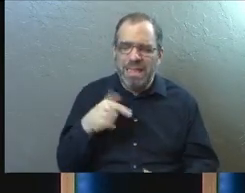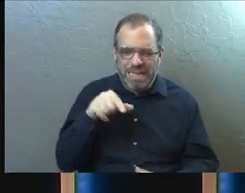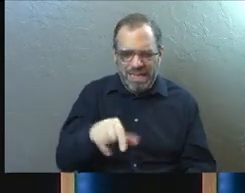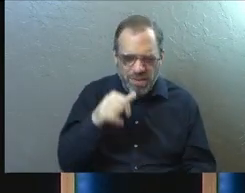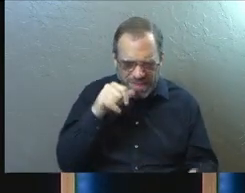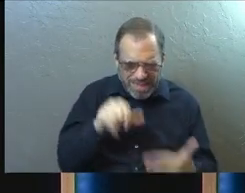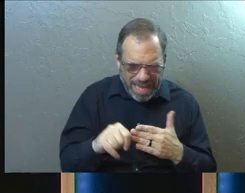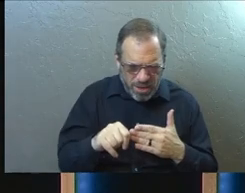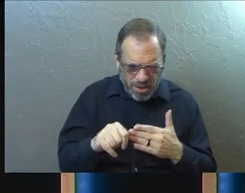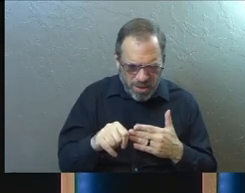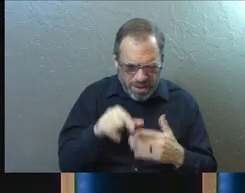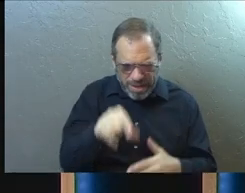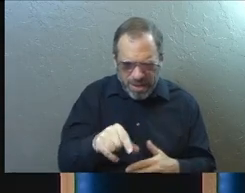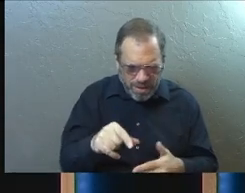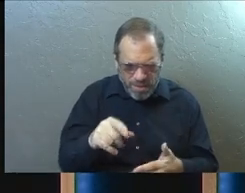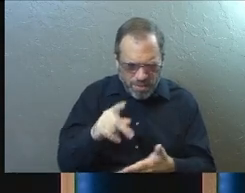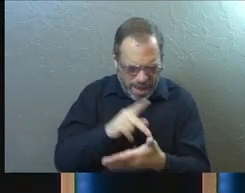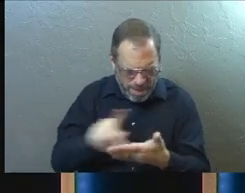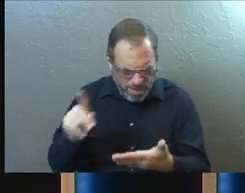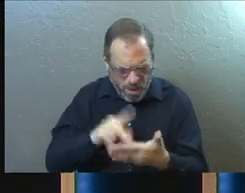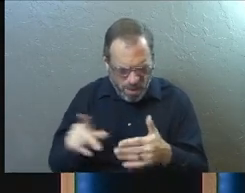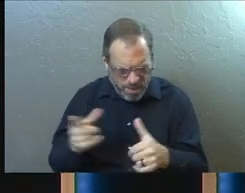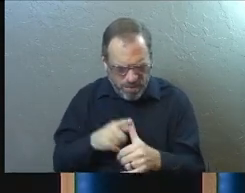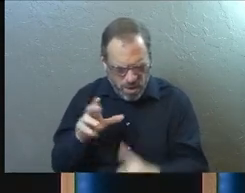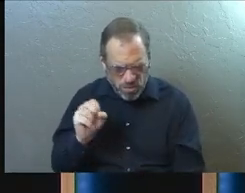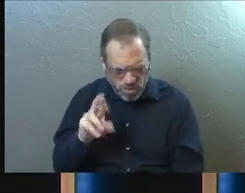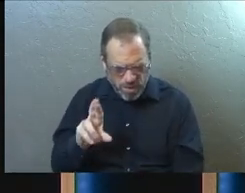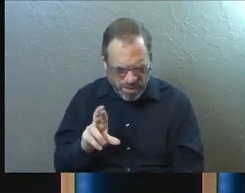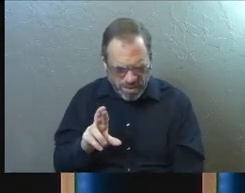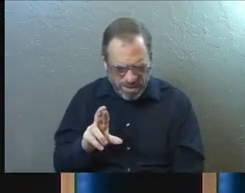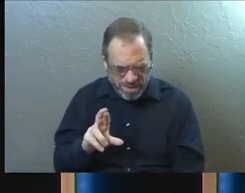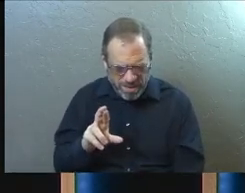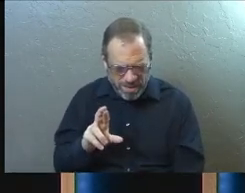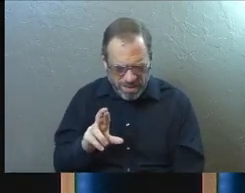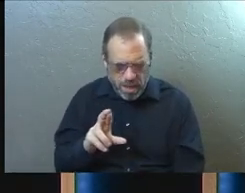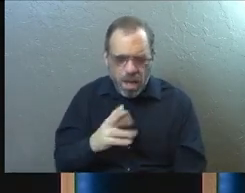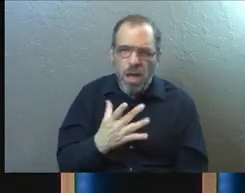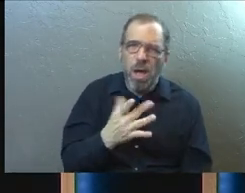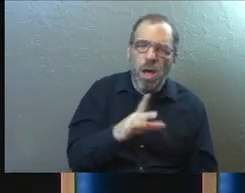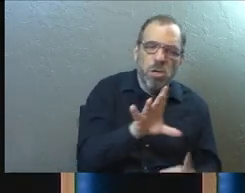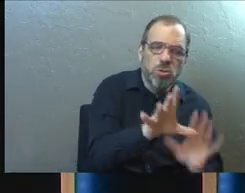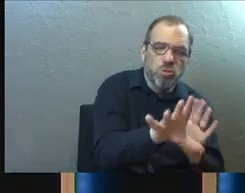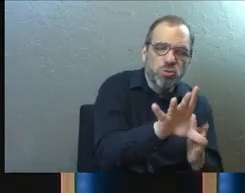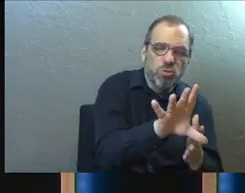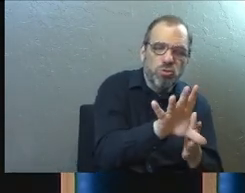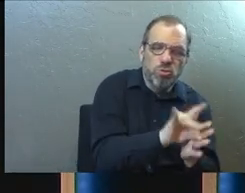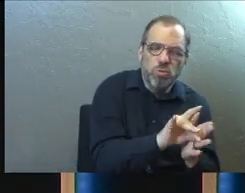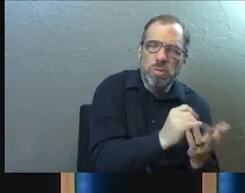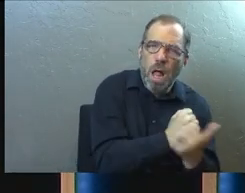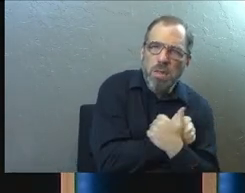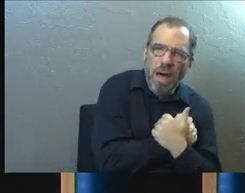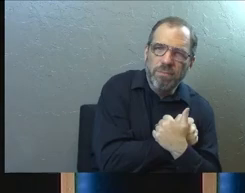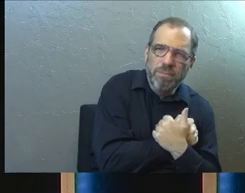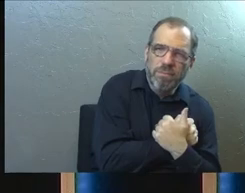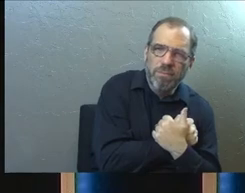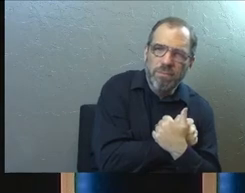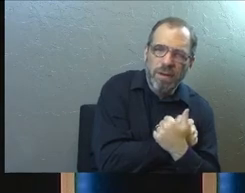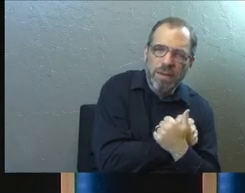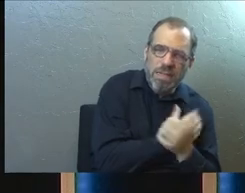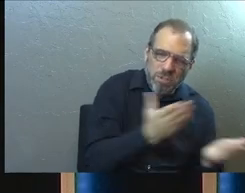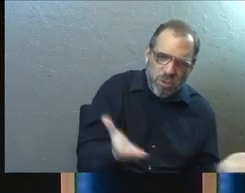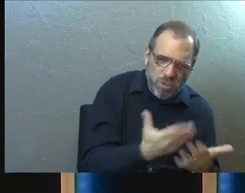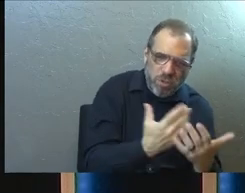in this letter in that passage by Paul in 1 Corinthians is choose love sometimes. Make sure you're